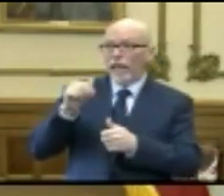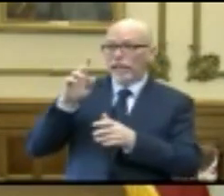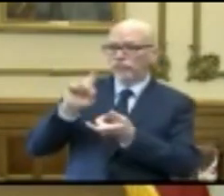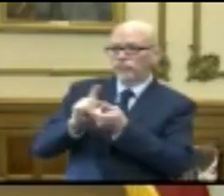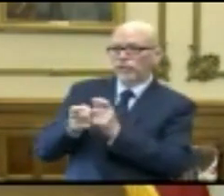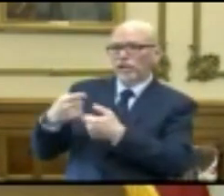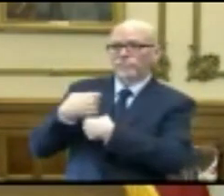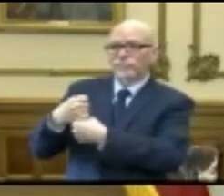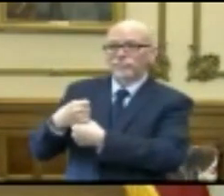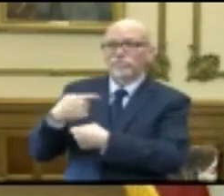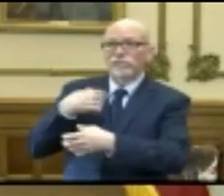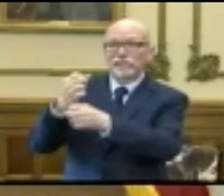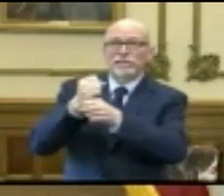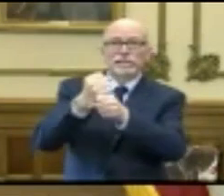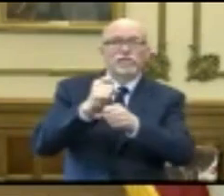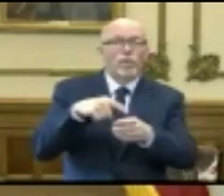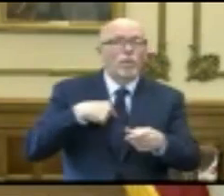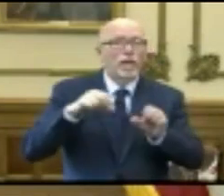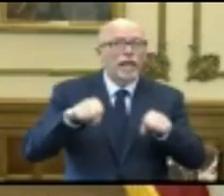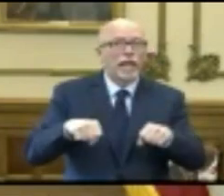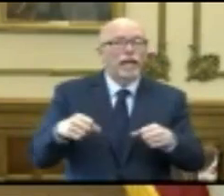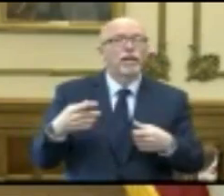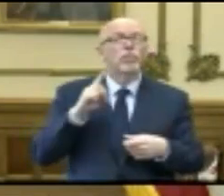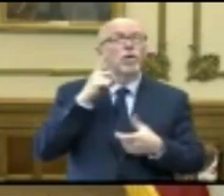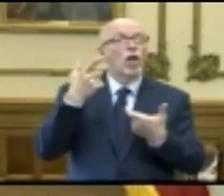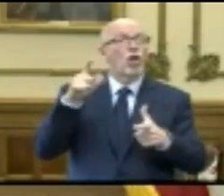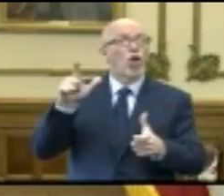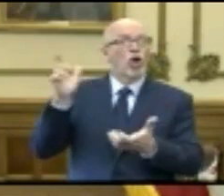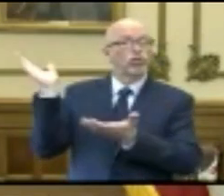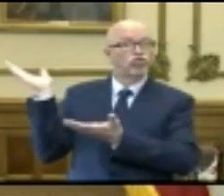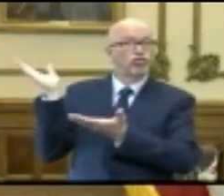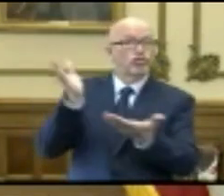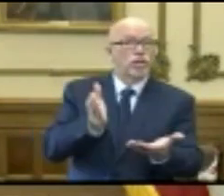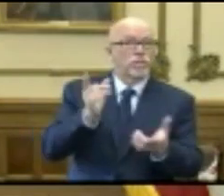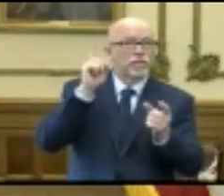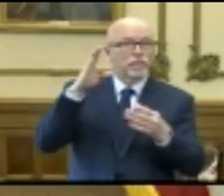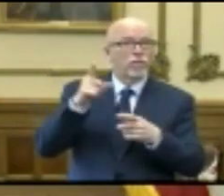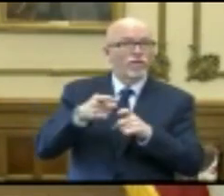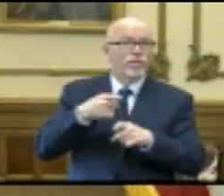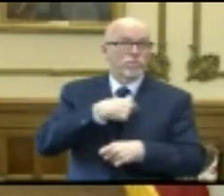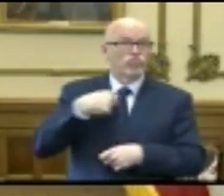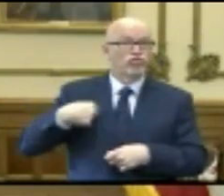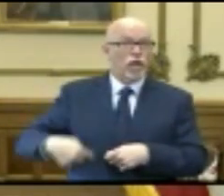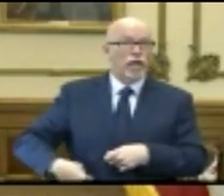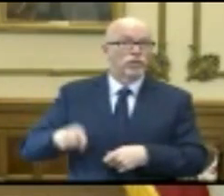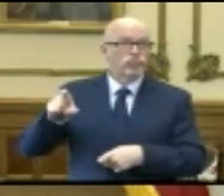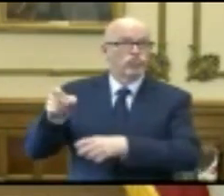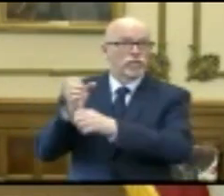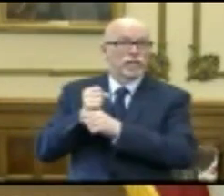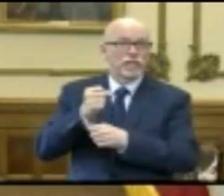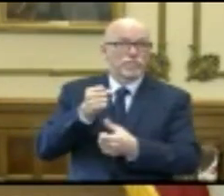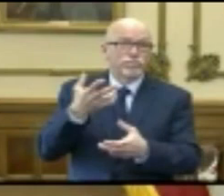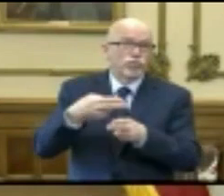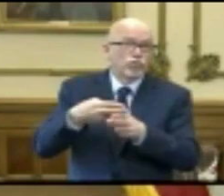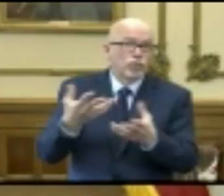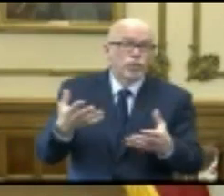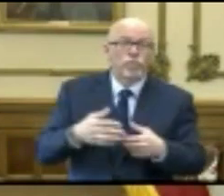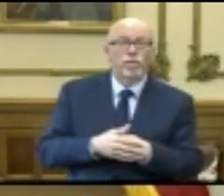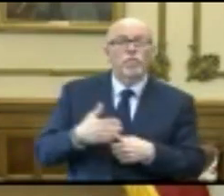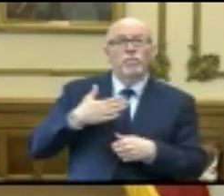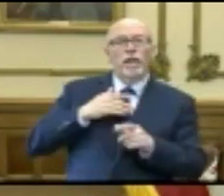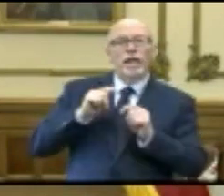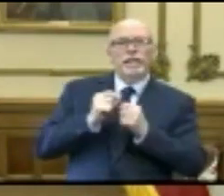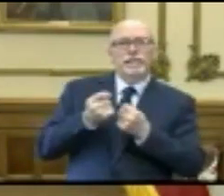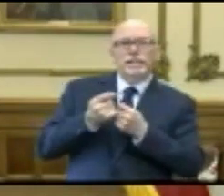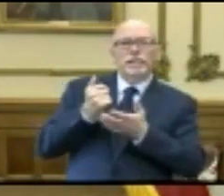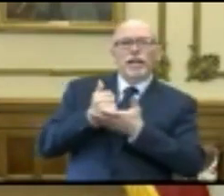procure where we can as well. In fact, a large shipment is expected to come in from China very soon. My team helped clear